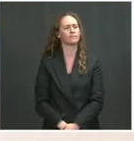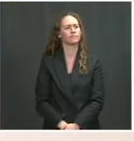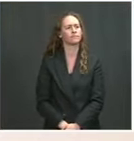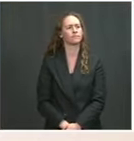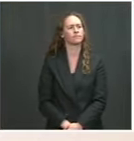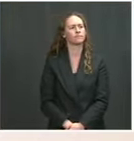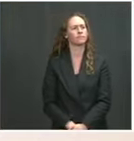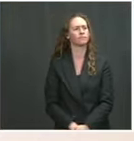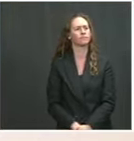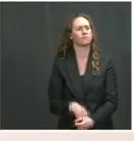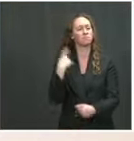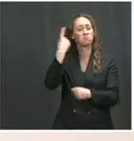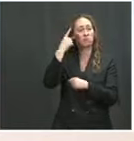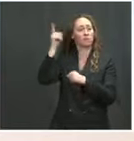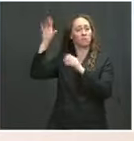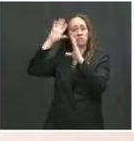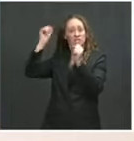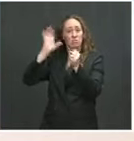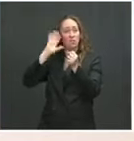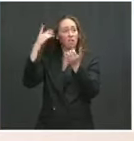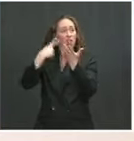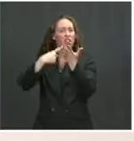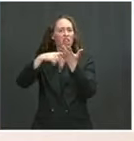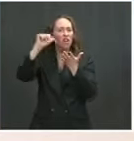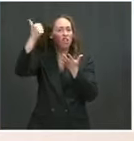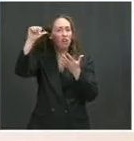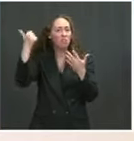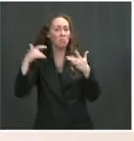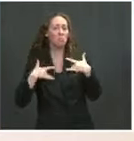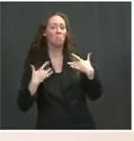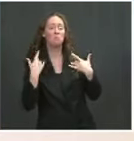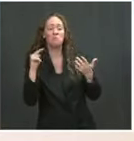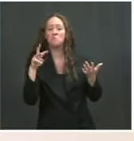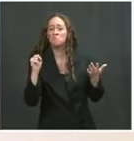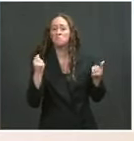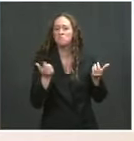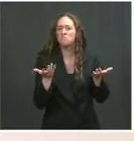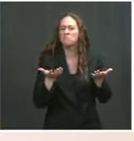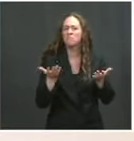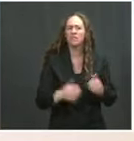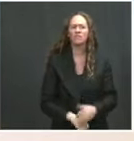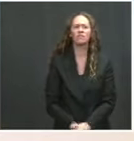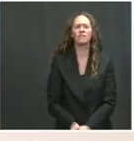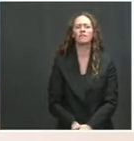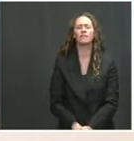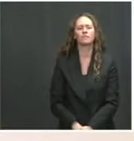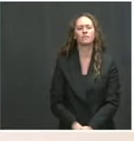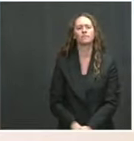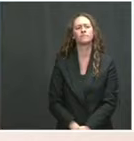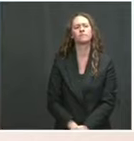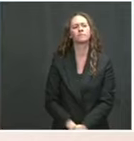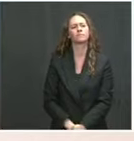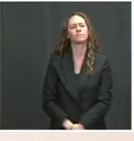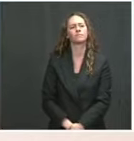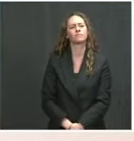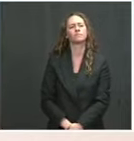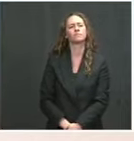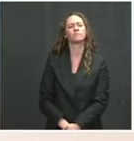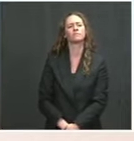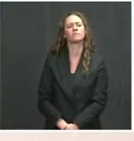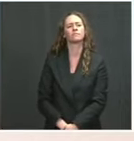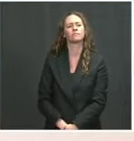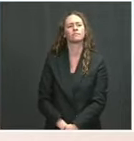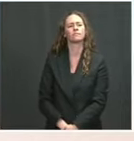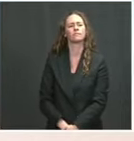He will also be announcing that the United States will send 20 million doses authorized for use in the United States to help